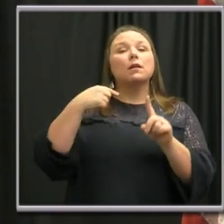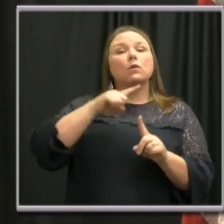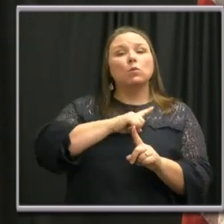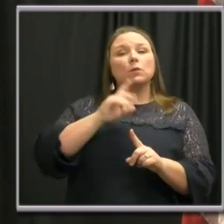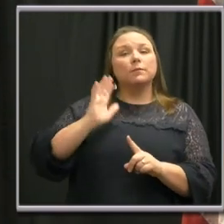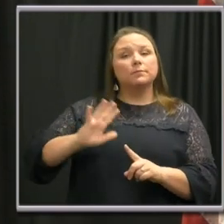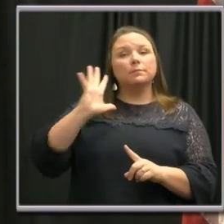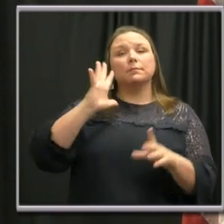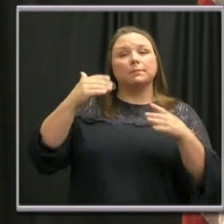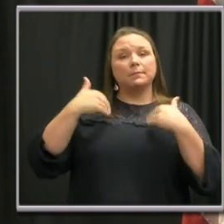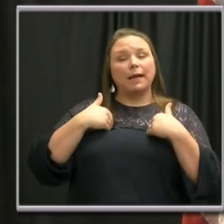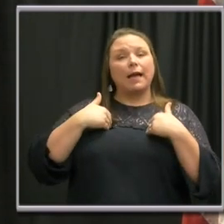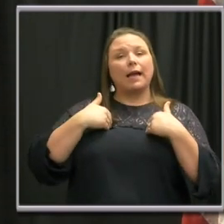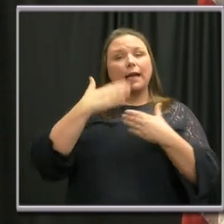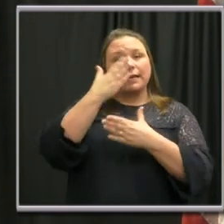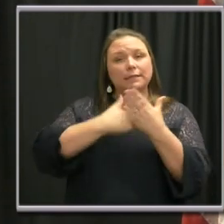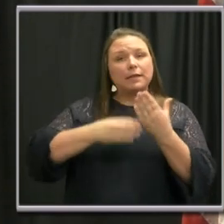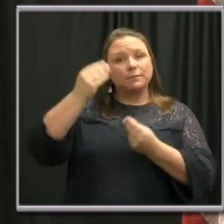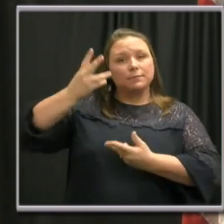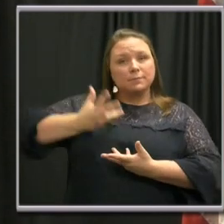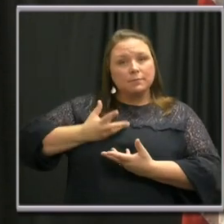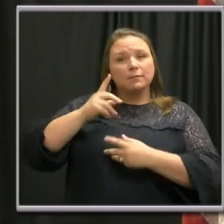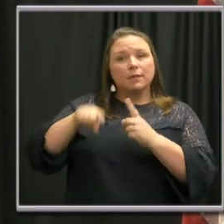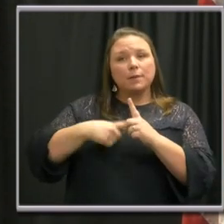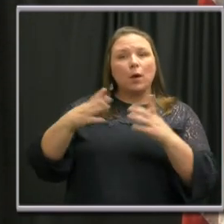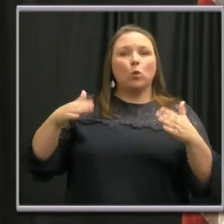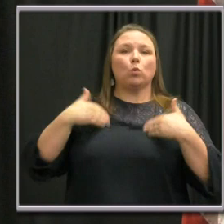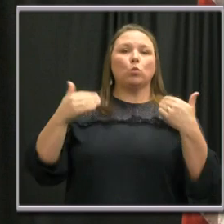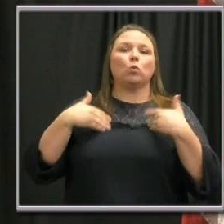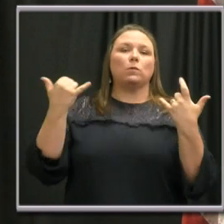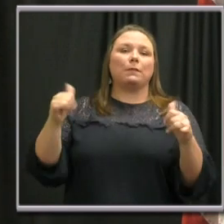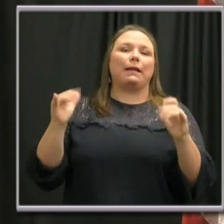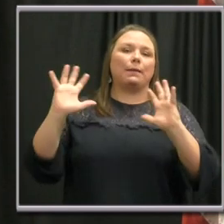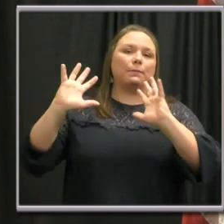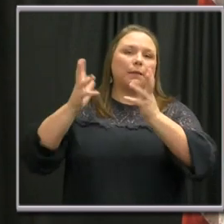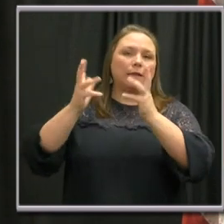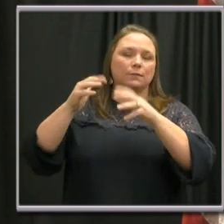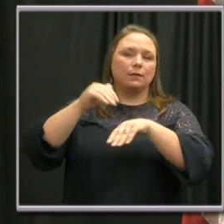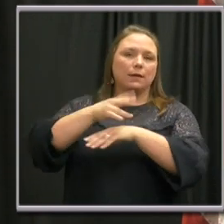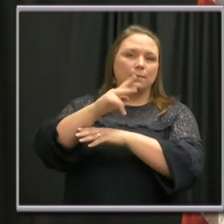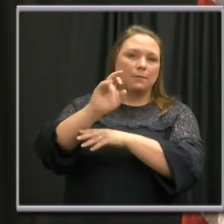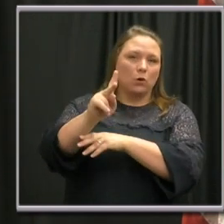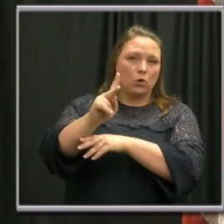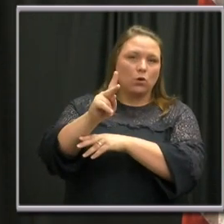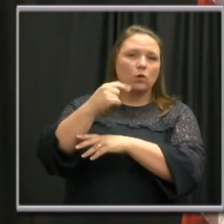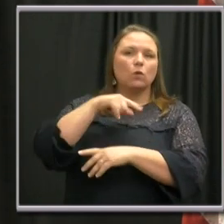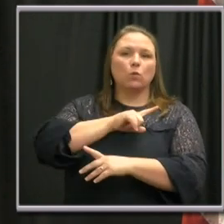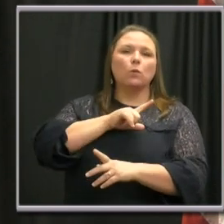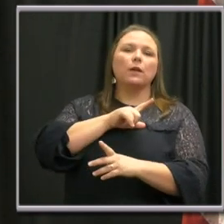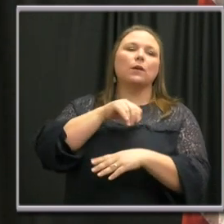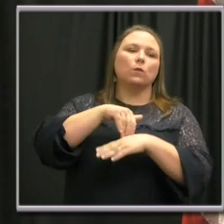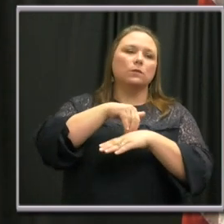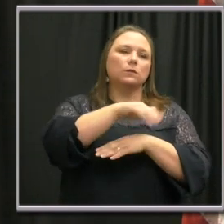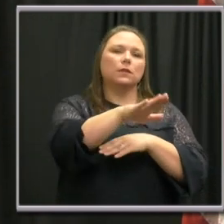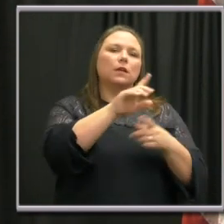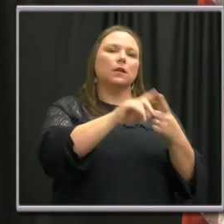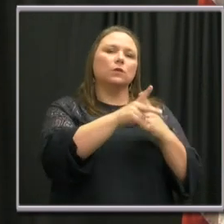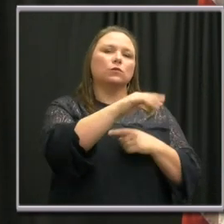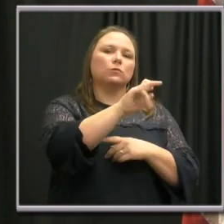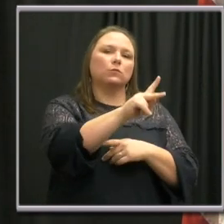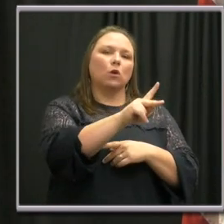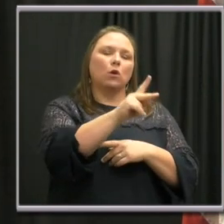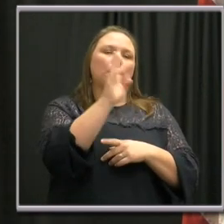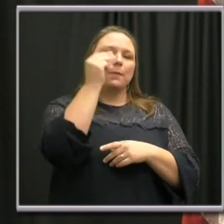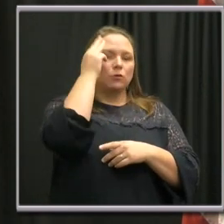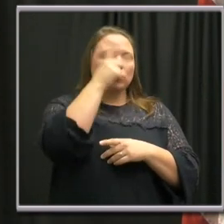some notifications of youth playing basketball at the parks, and we've referred those to Metro Parks for